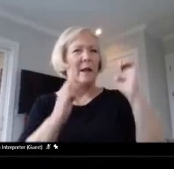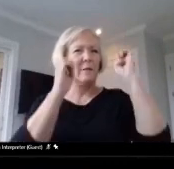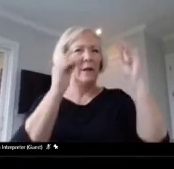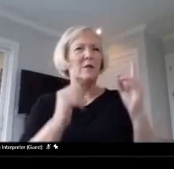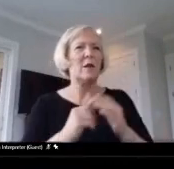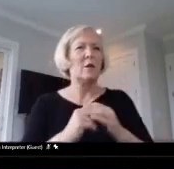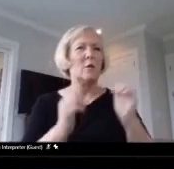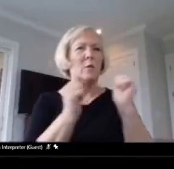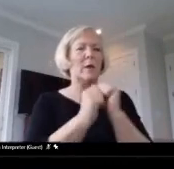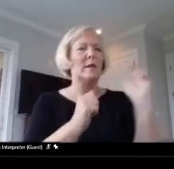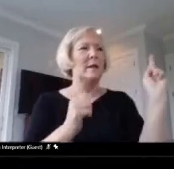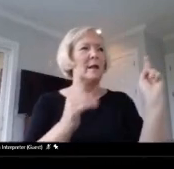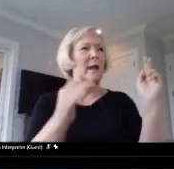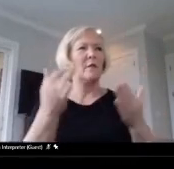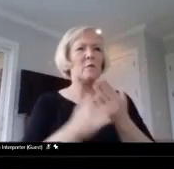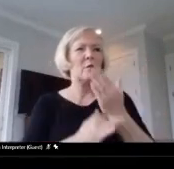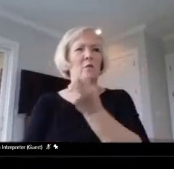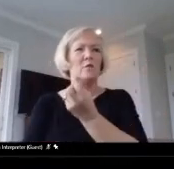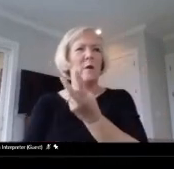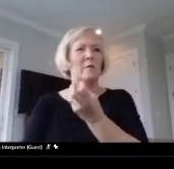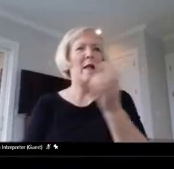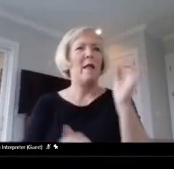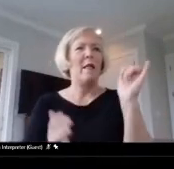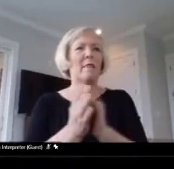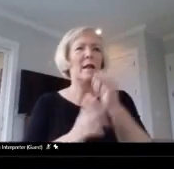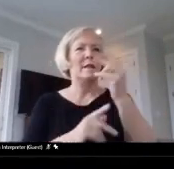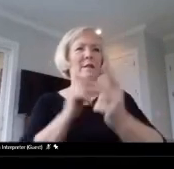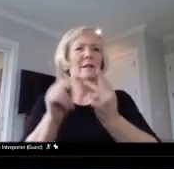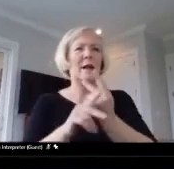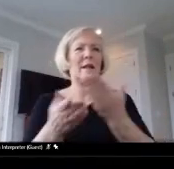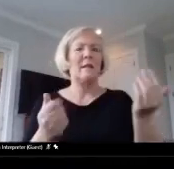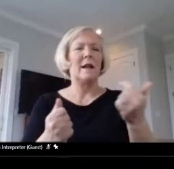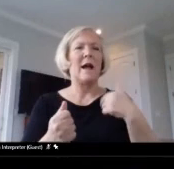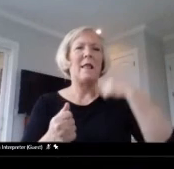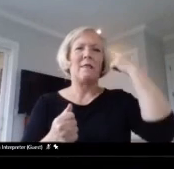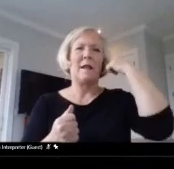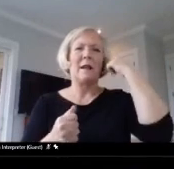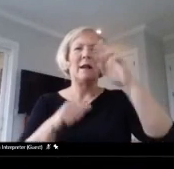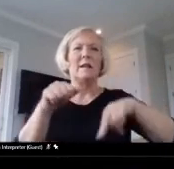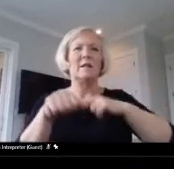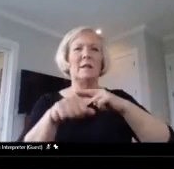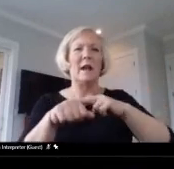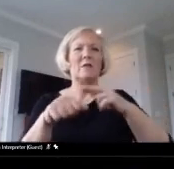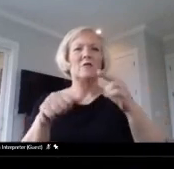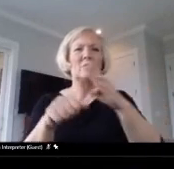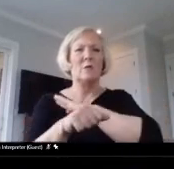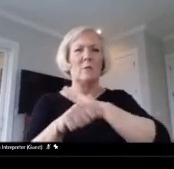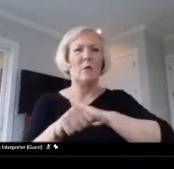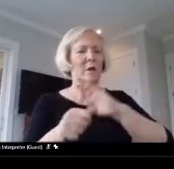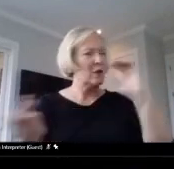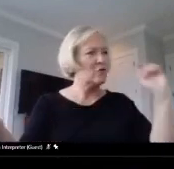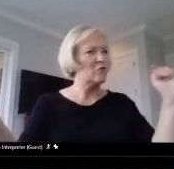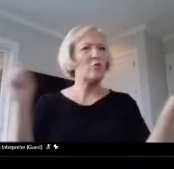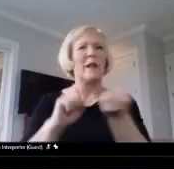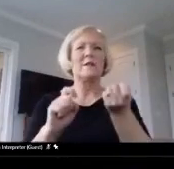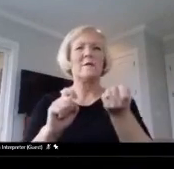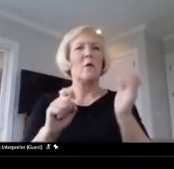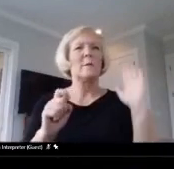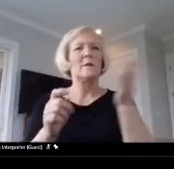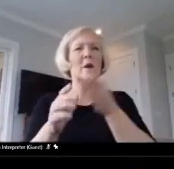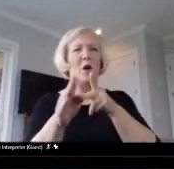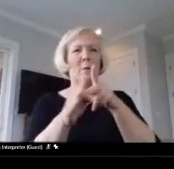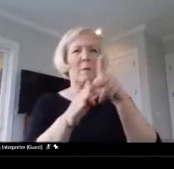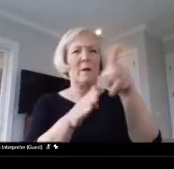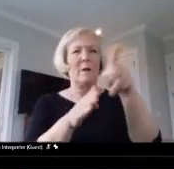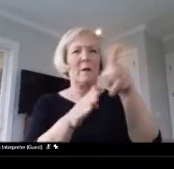So that's the kind of thing that I think National Board can do, too. It really transforms our profession and raises